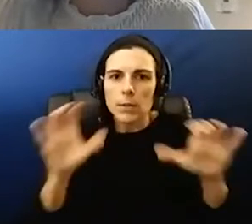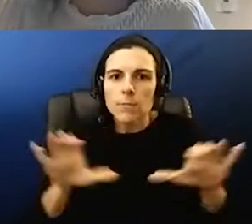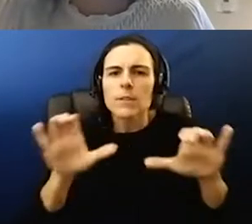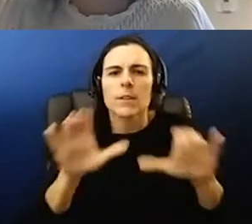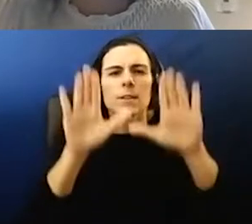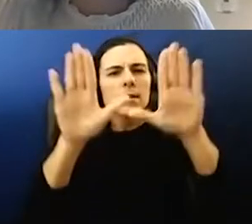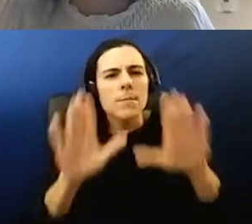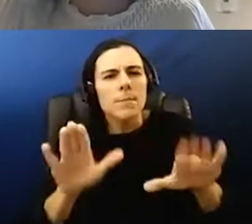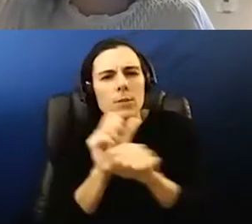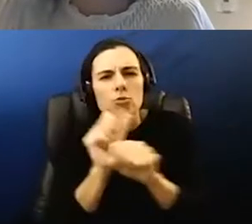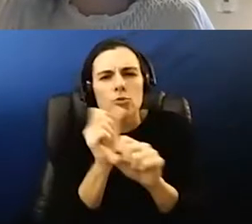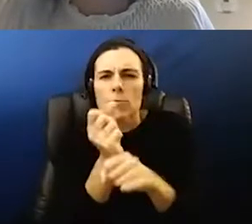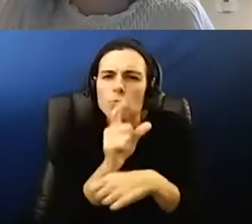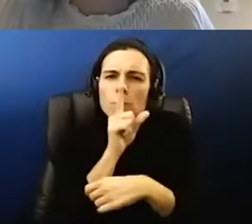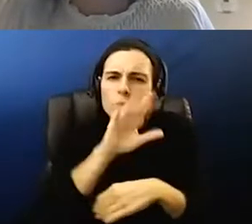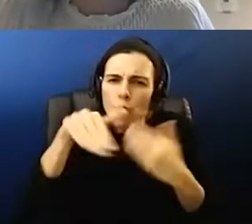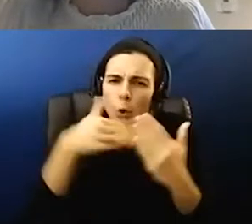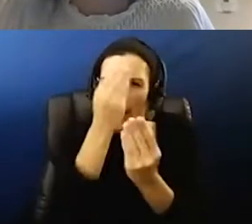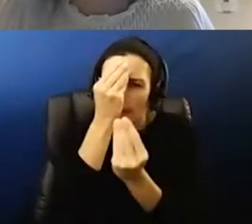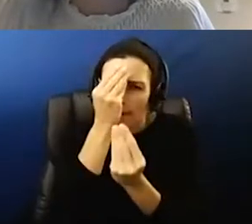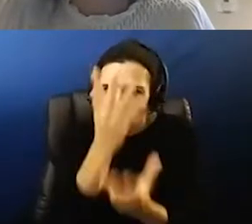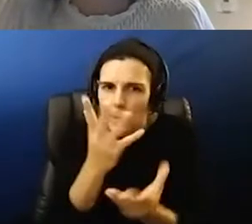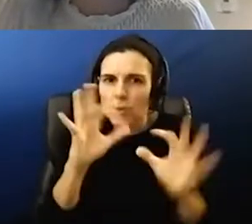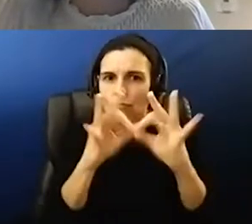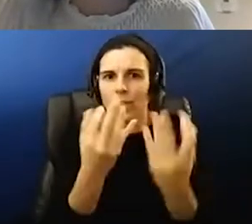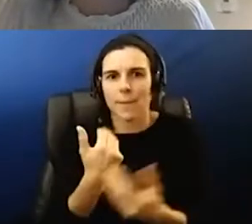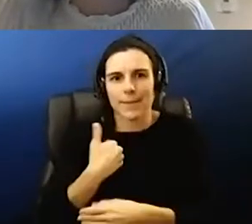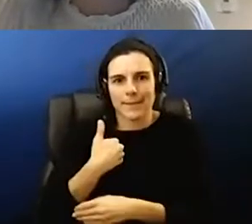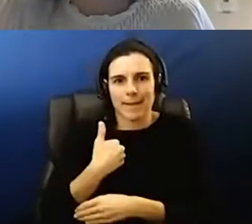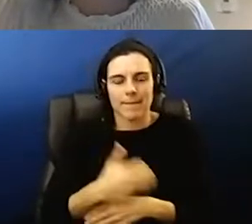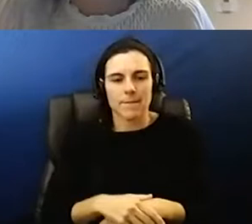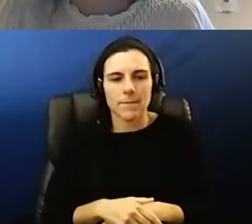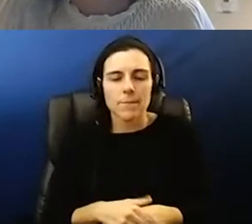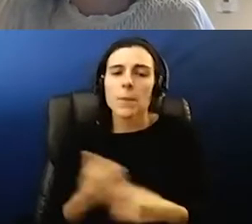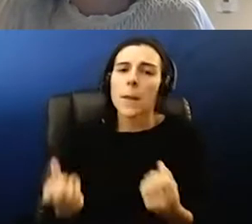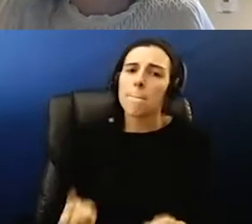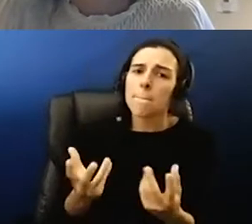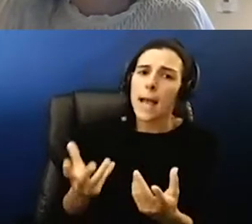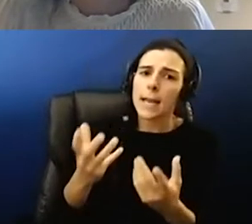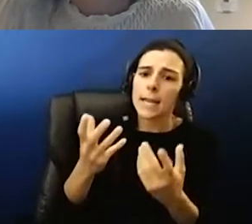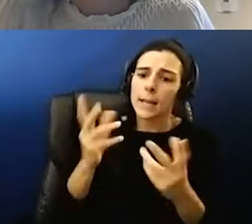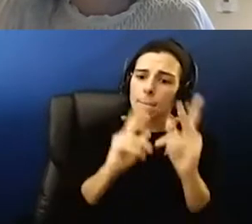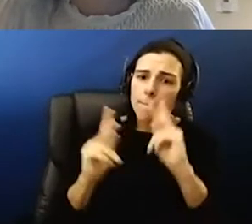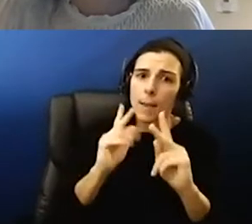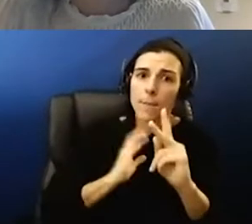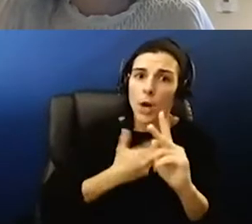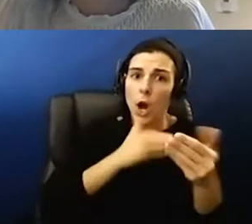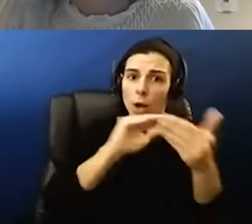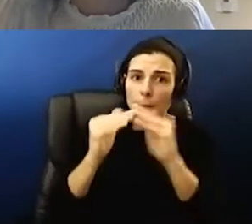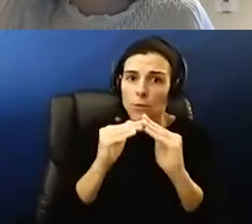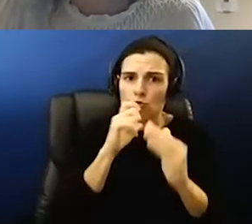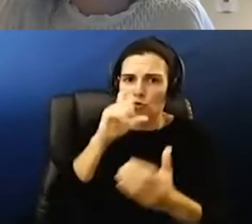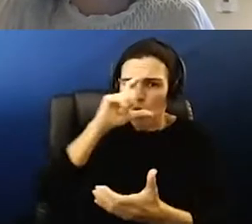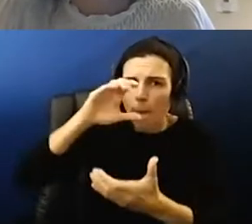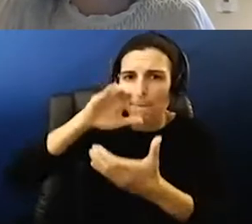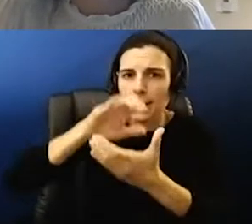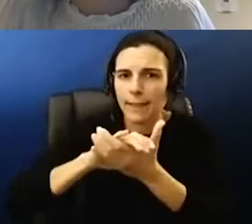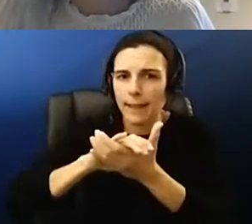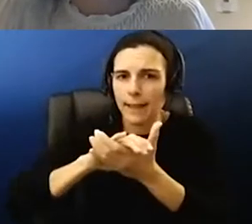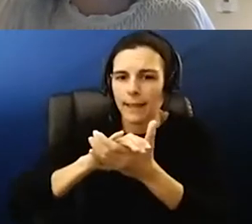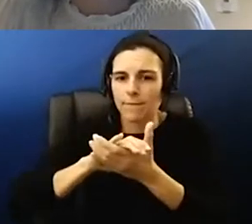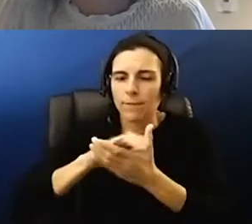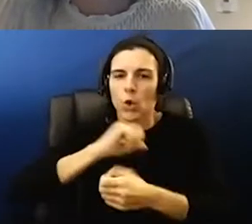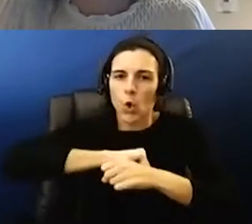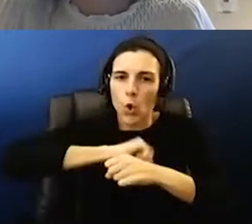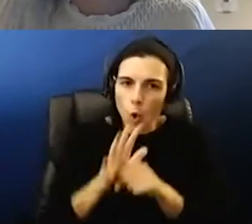need um interesting question many people in our community do not believe in covet 19 or wearing masks will there